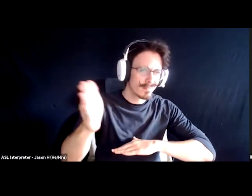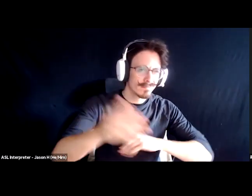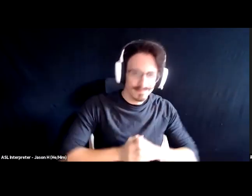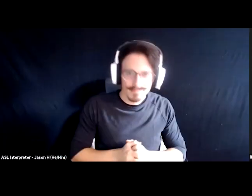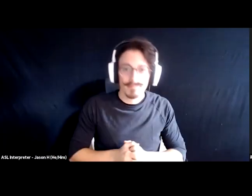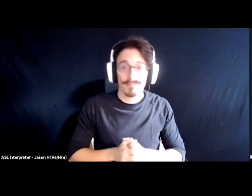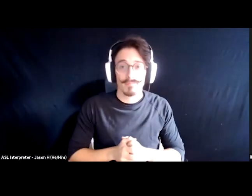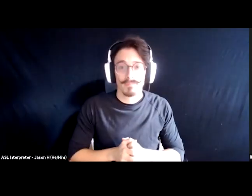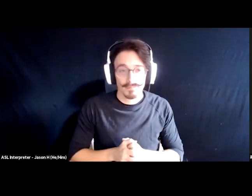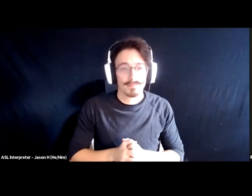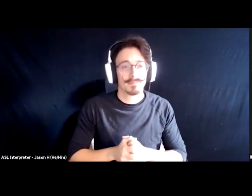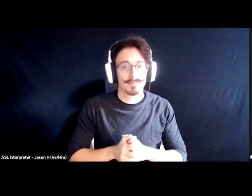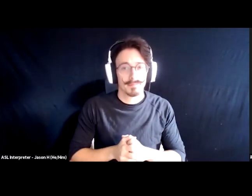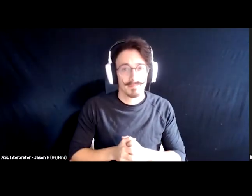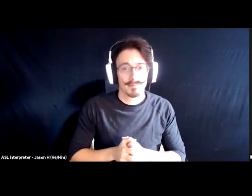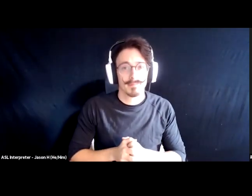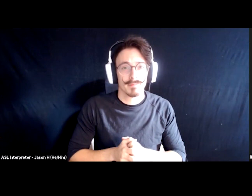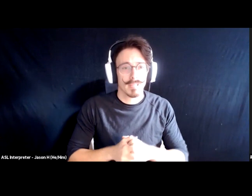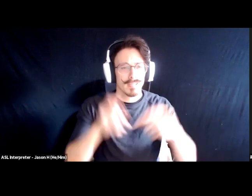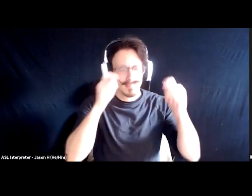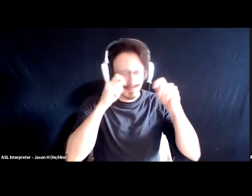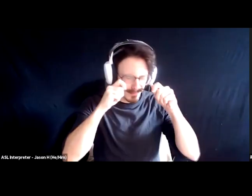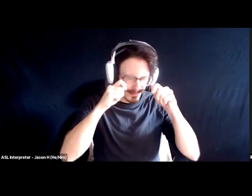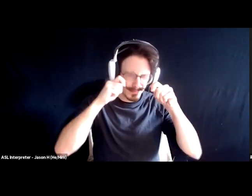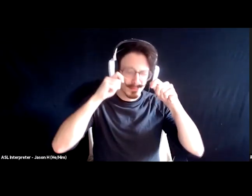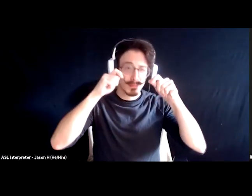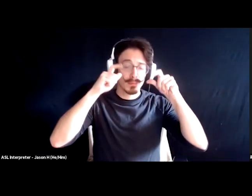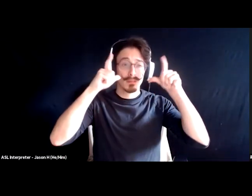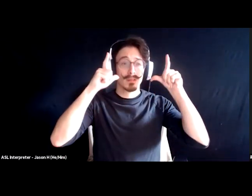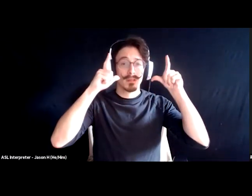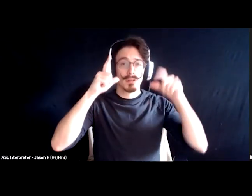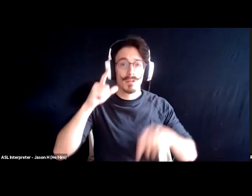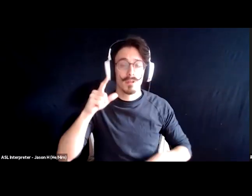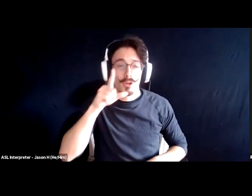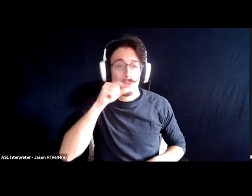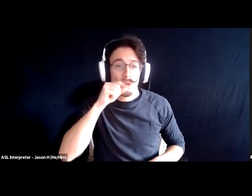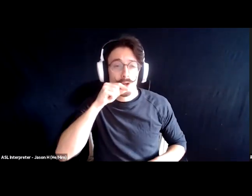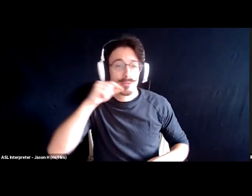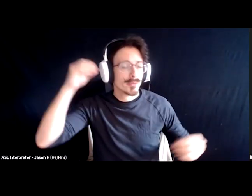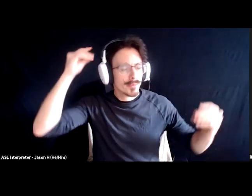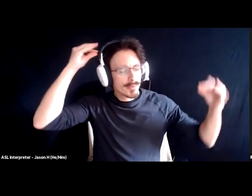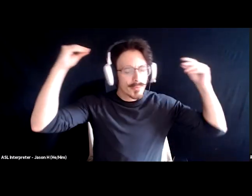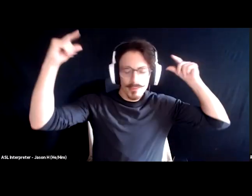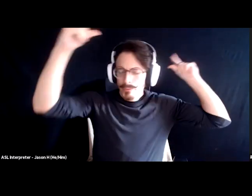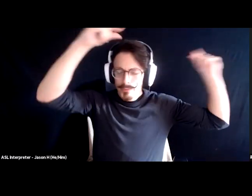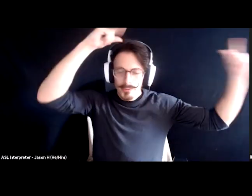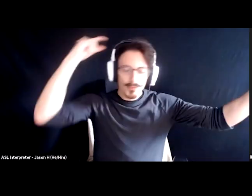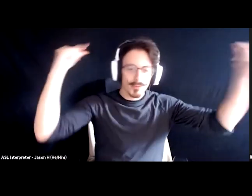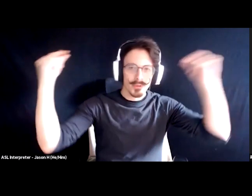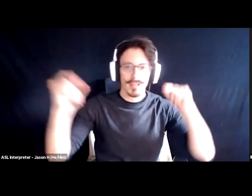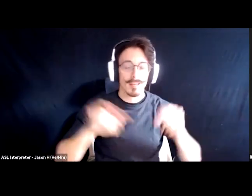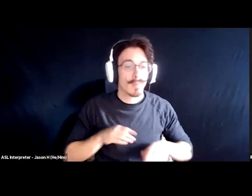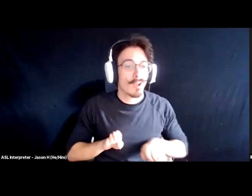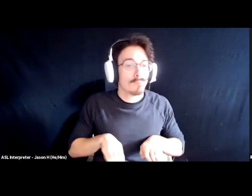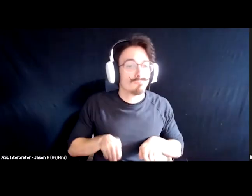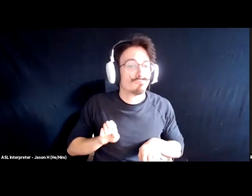I opened up my eyes. Word swimming in my mind. Tapping my toes and